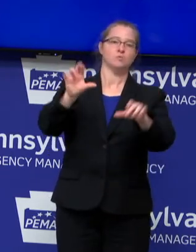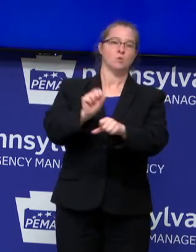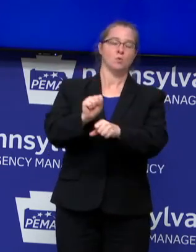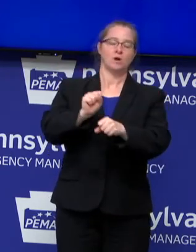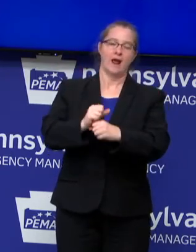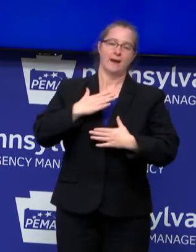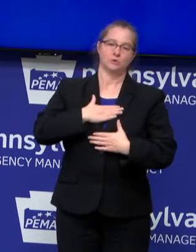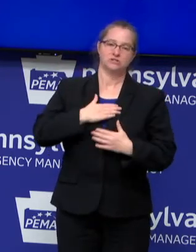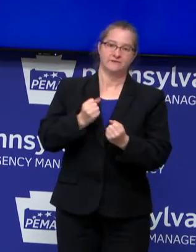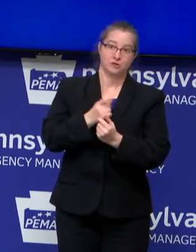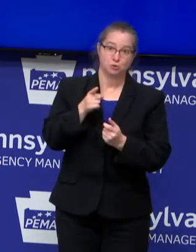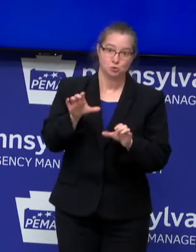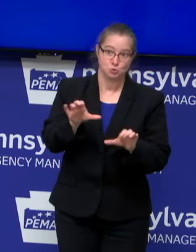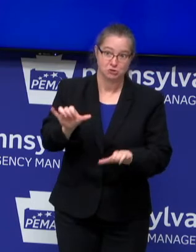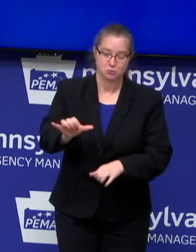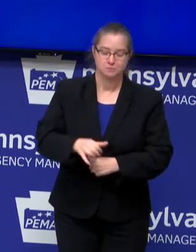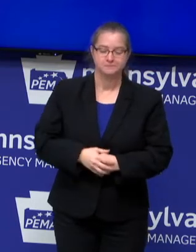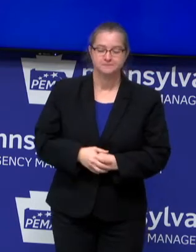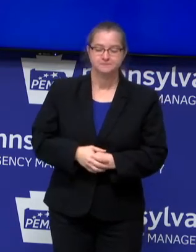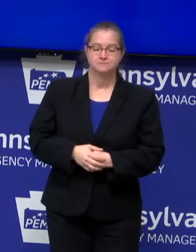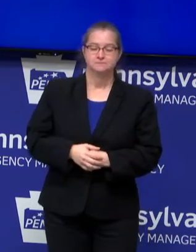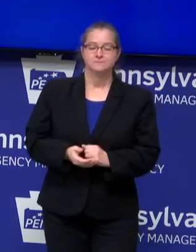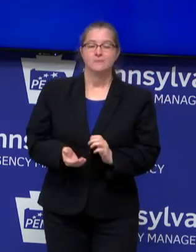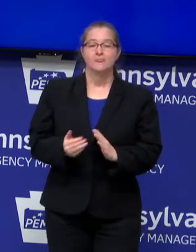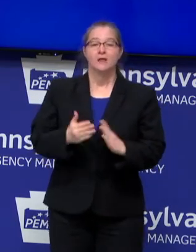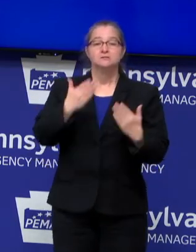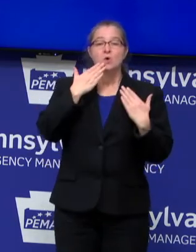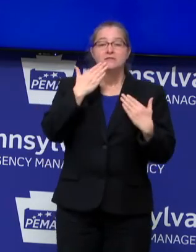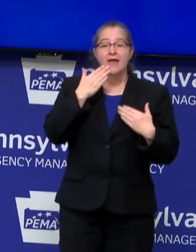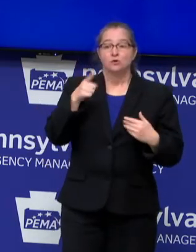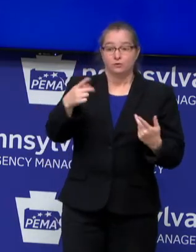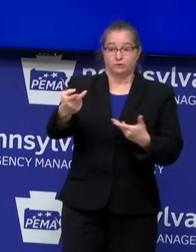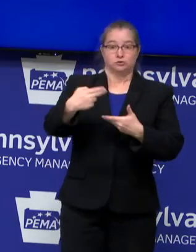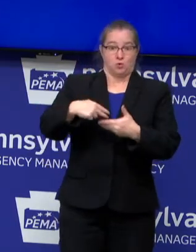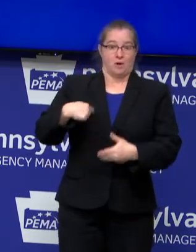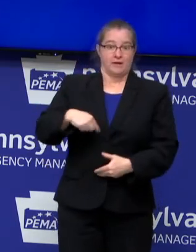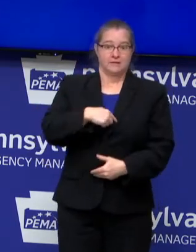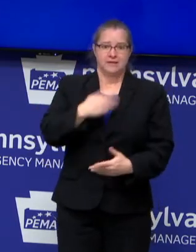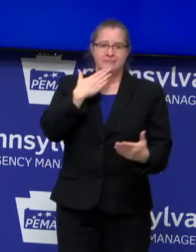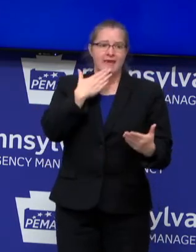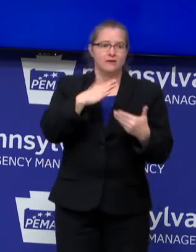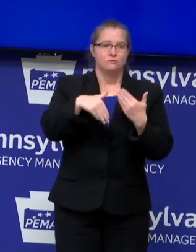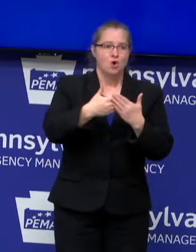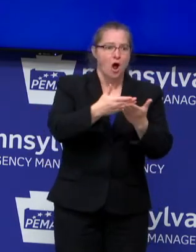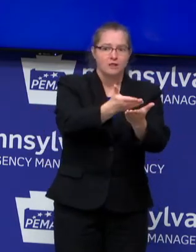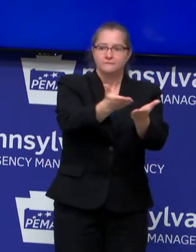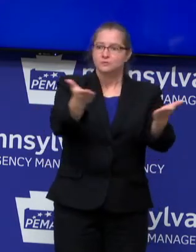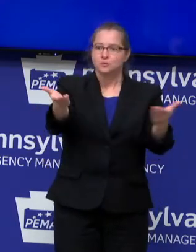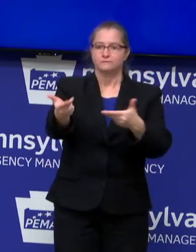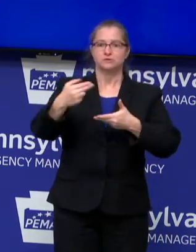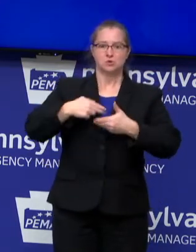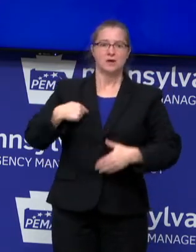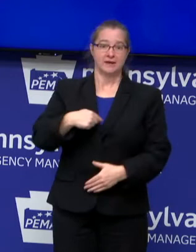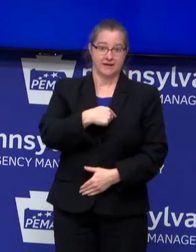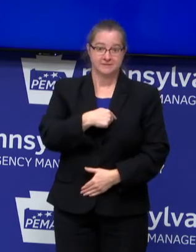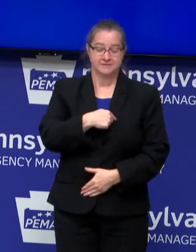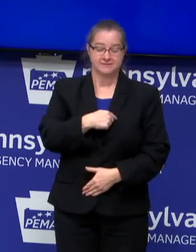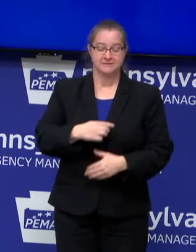everything that you're doing. But again, thank you for being here. And to everybody out there, thank you for joining us.